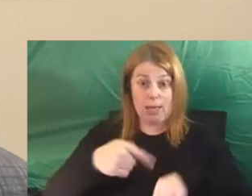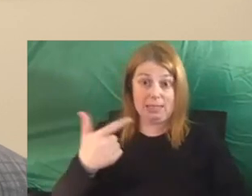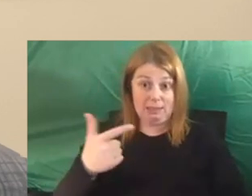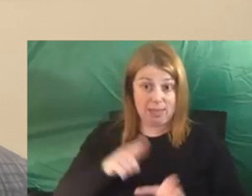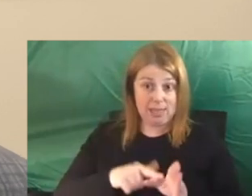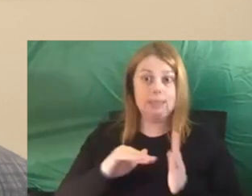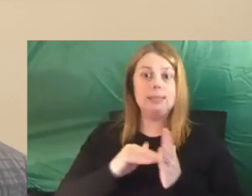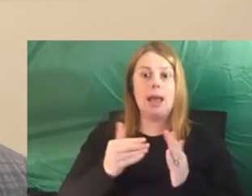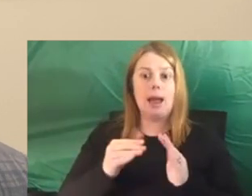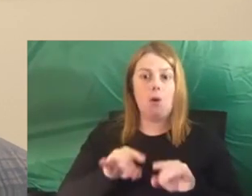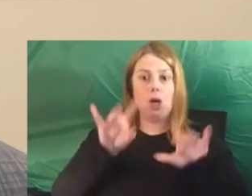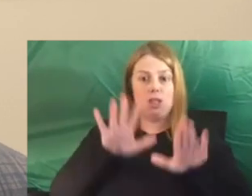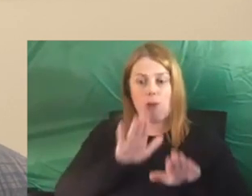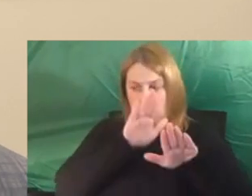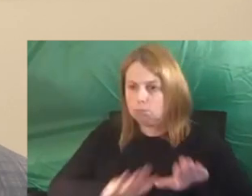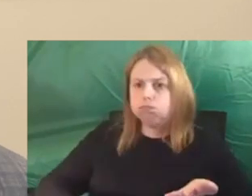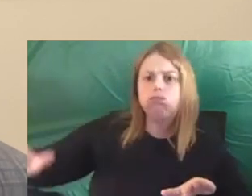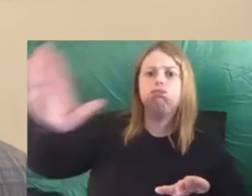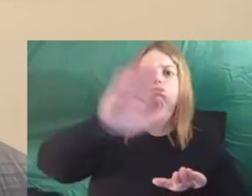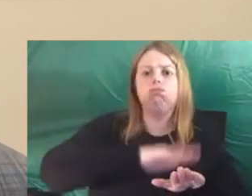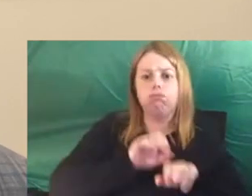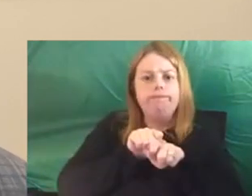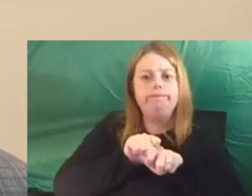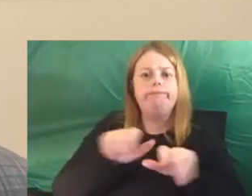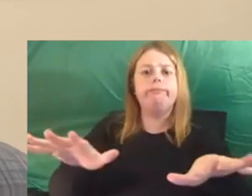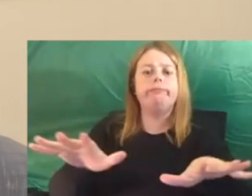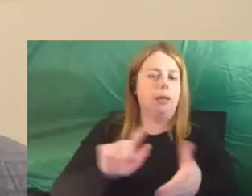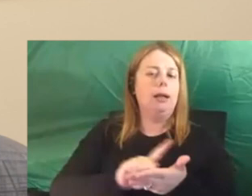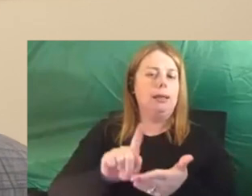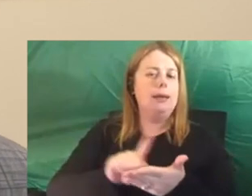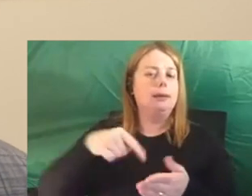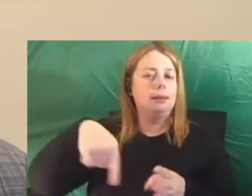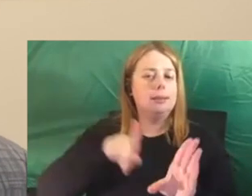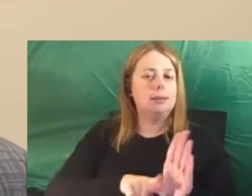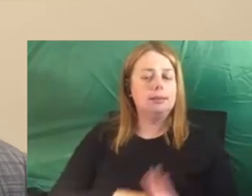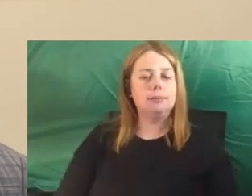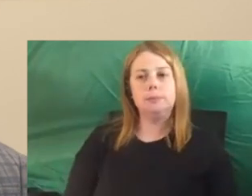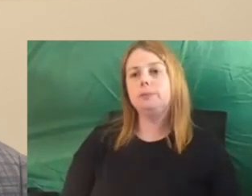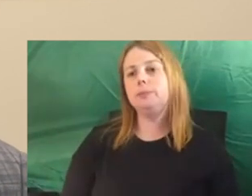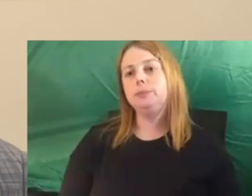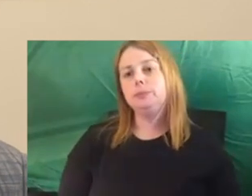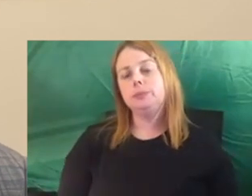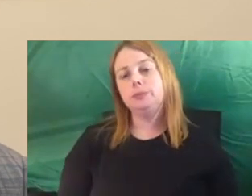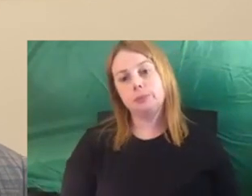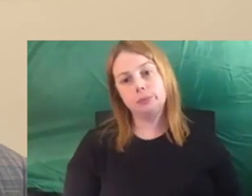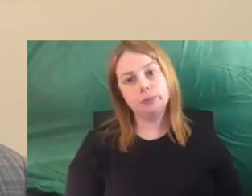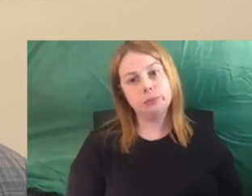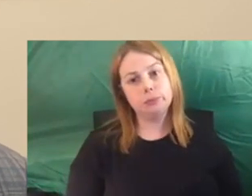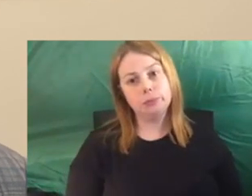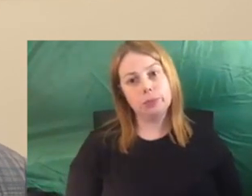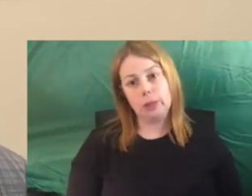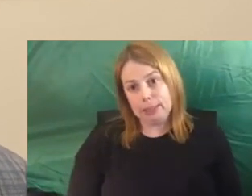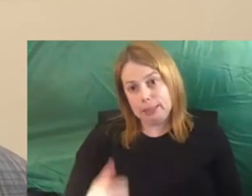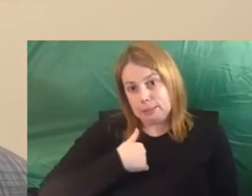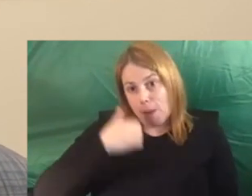taking that service nationally later this year. So really, that's my journey